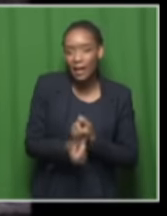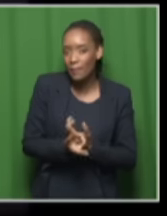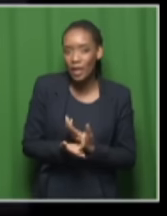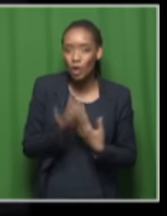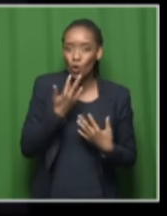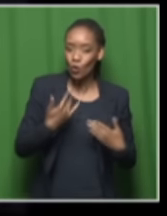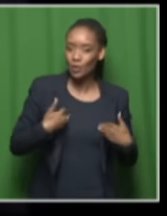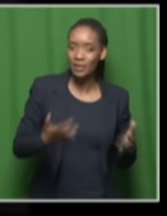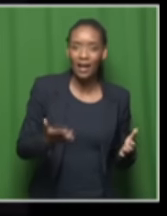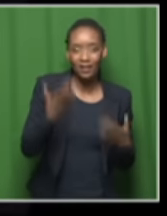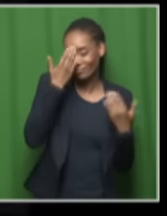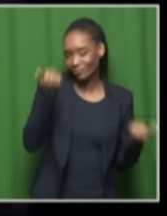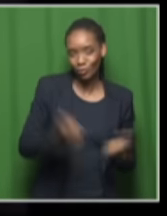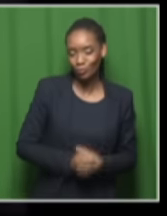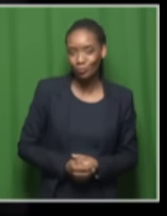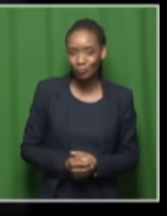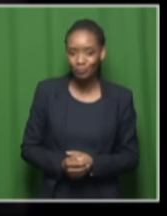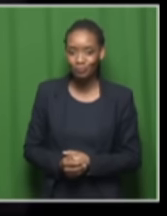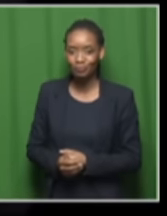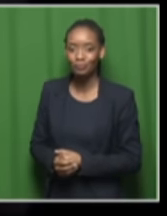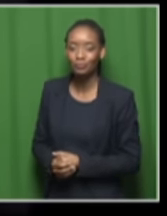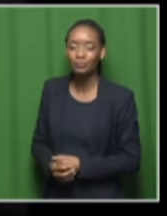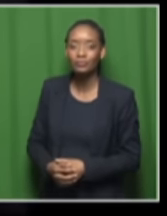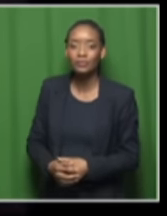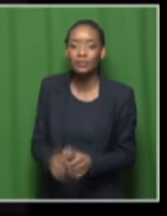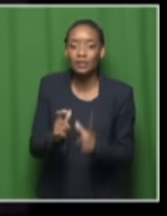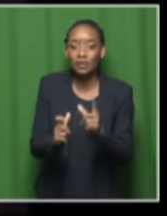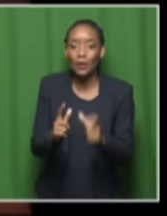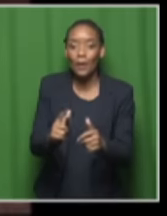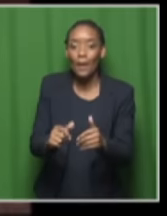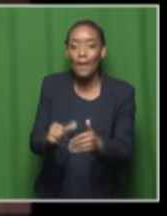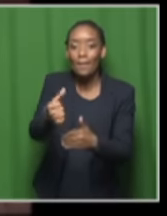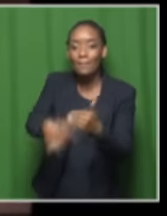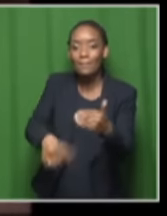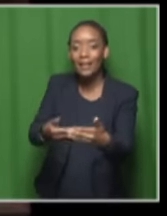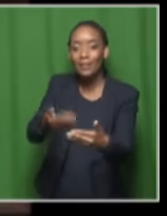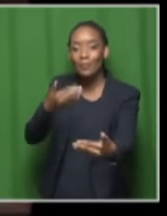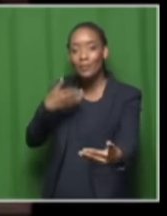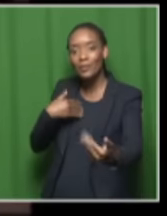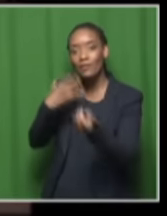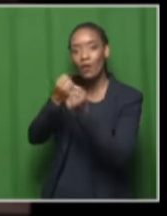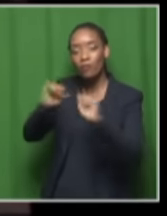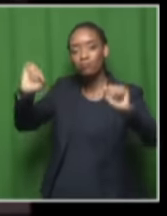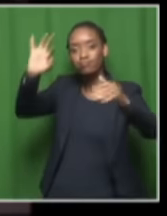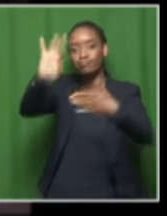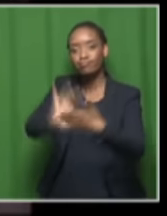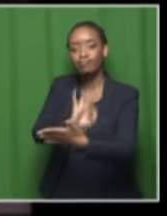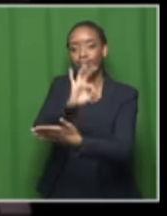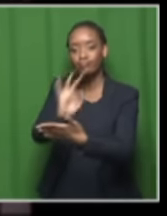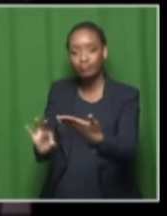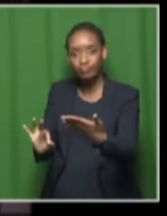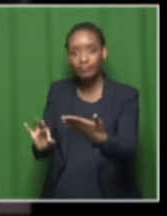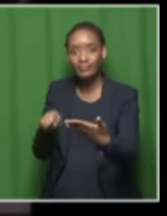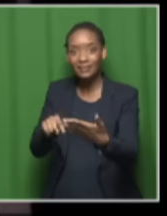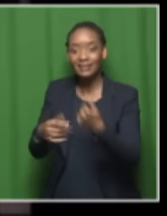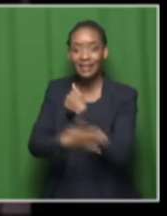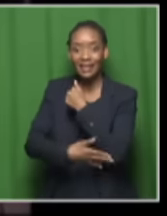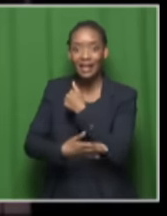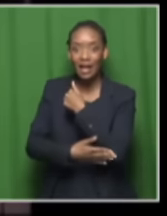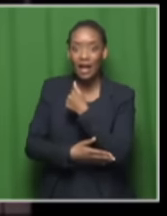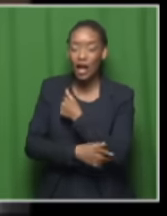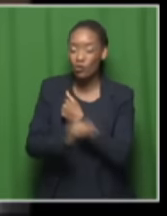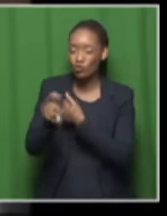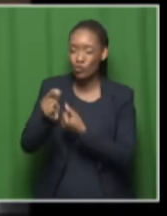the shooting the shooting a month before south africa's first democratic elections threatened to send the country into a violent